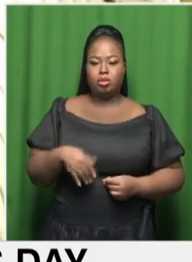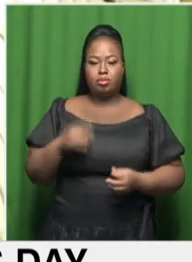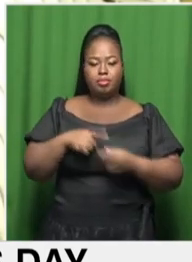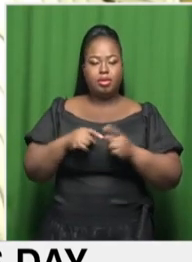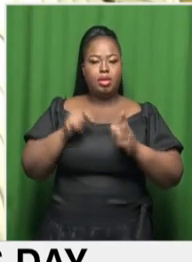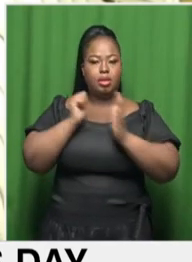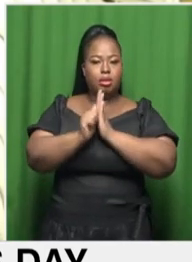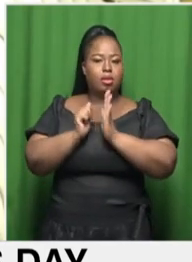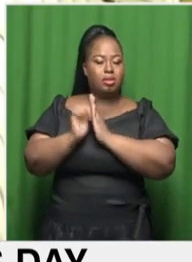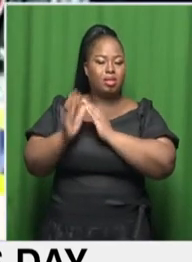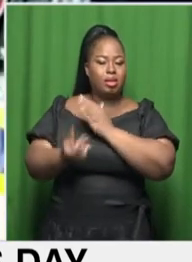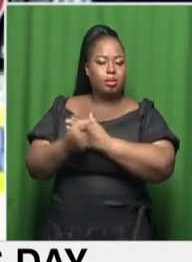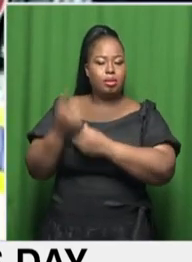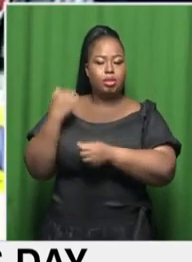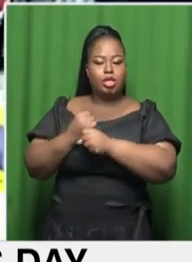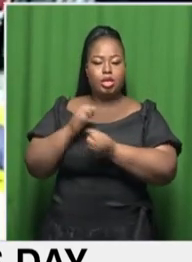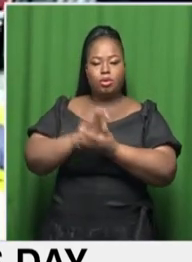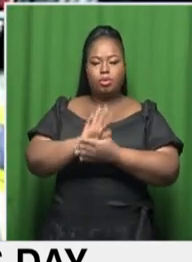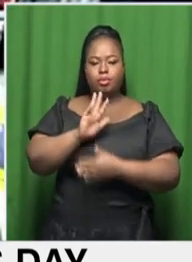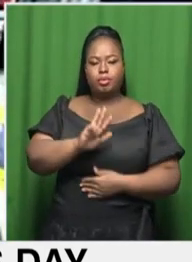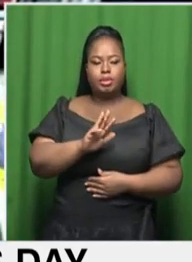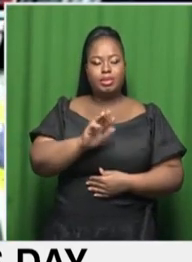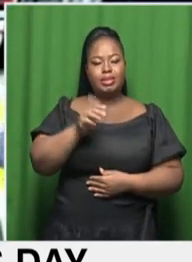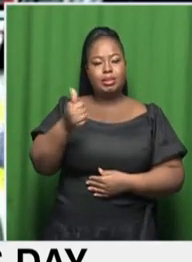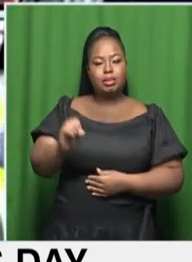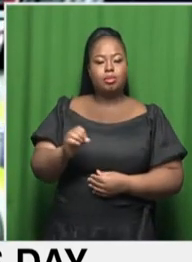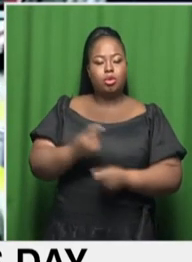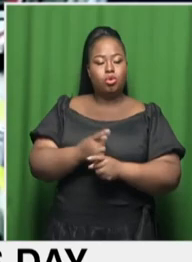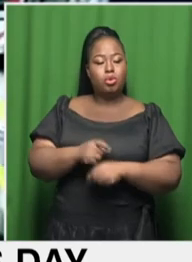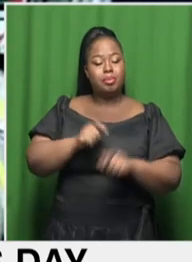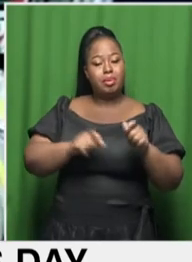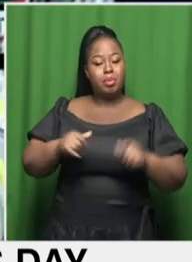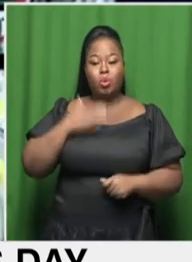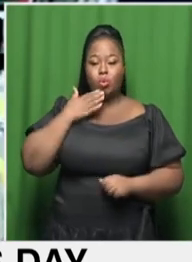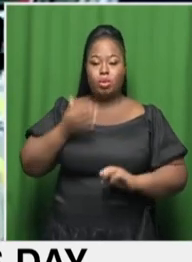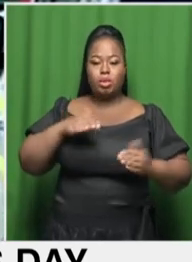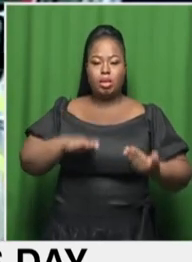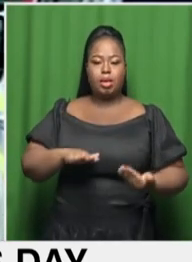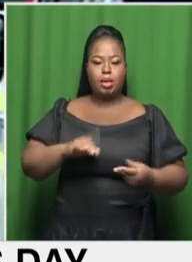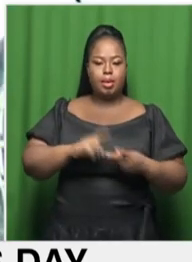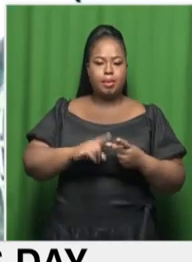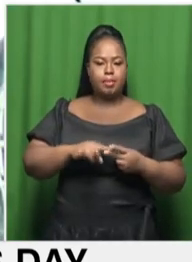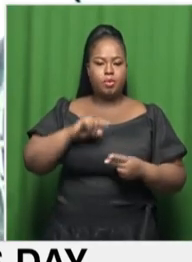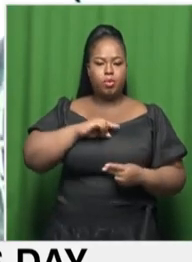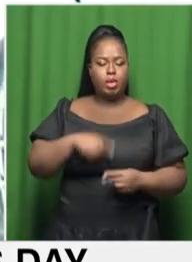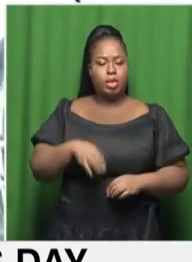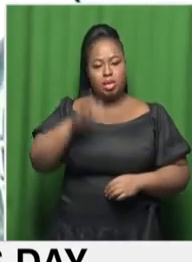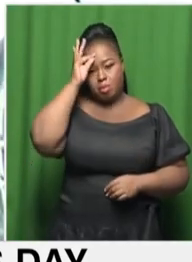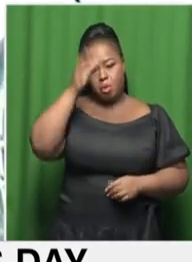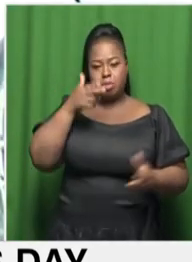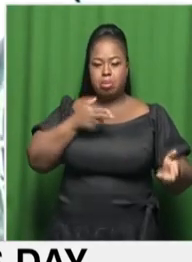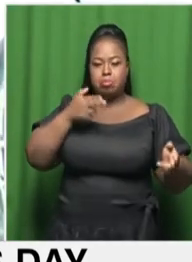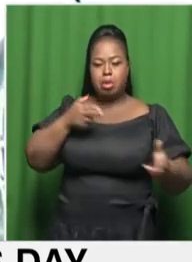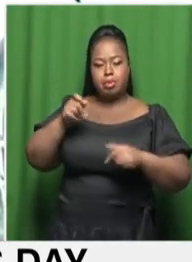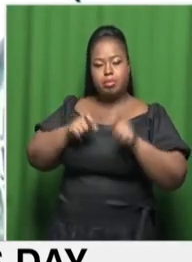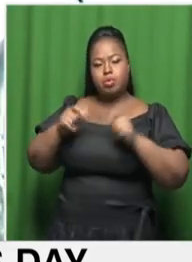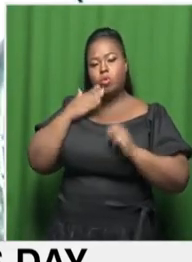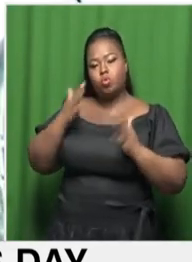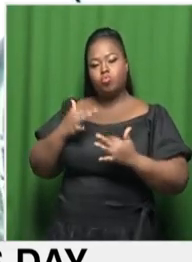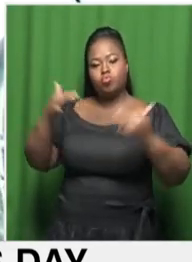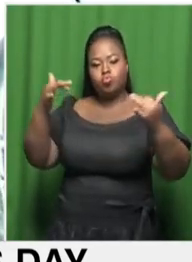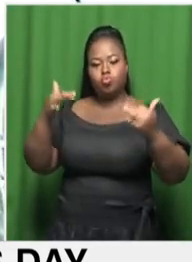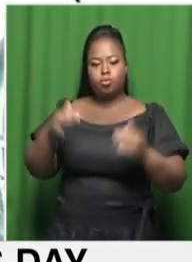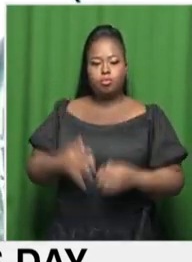1960. On that day, 69 people died and 180 were wounded when police fired on a peaceful crowd that had gathered in